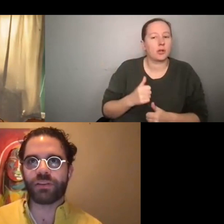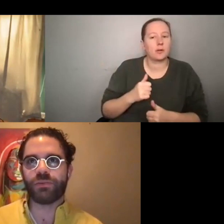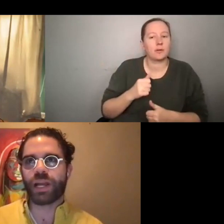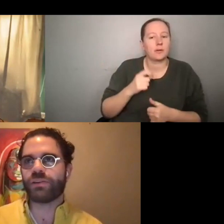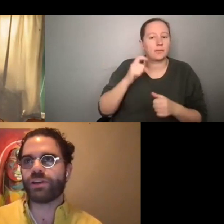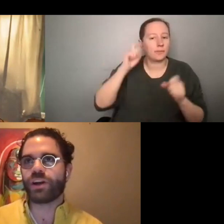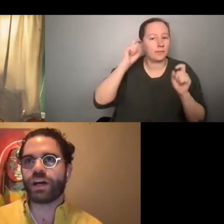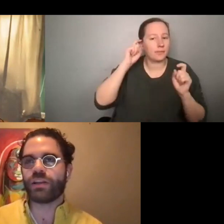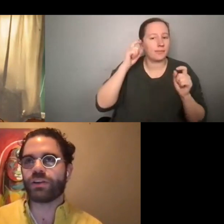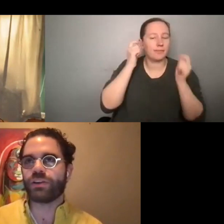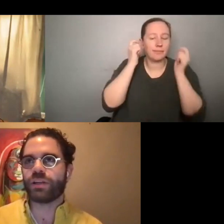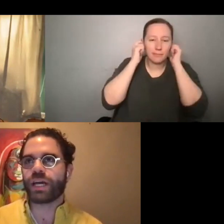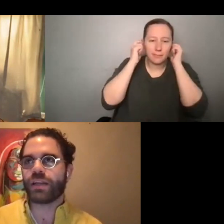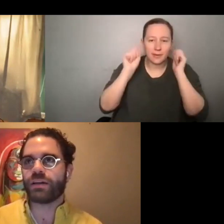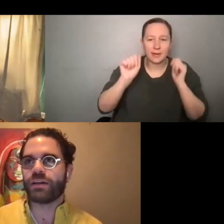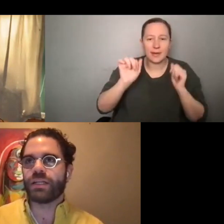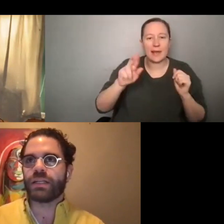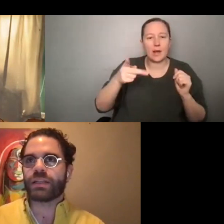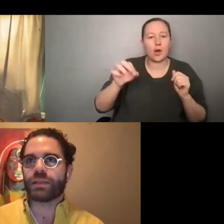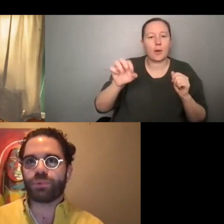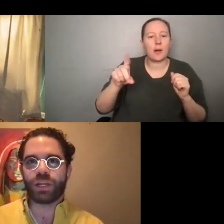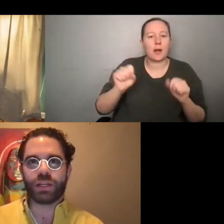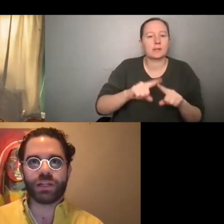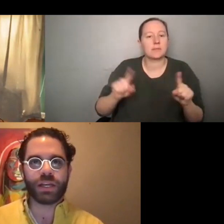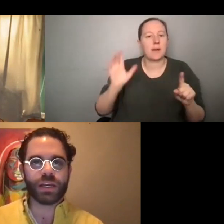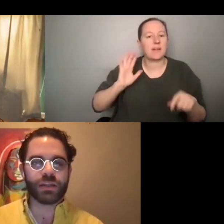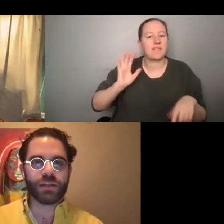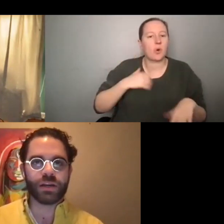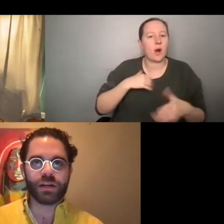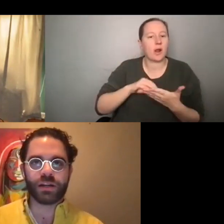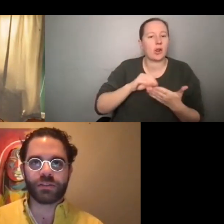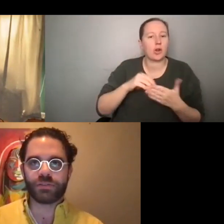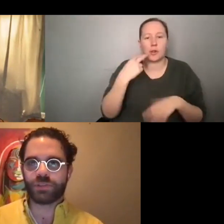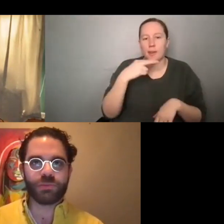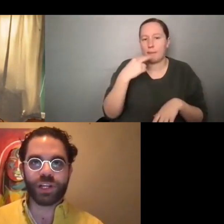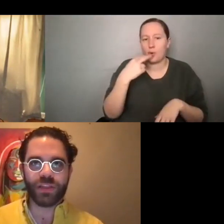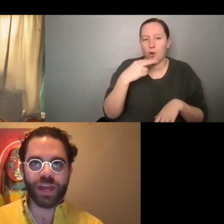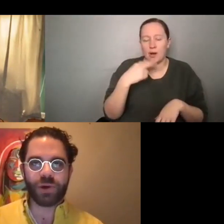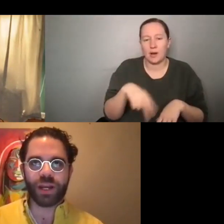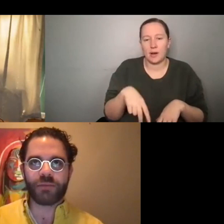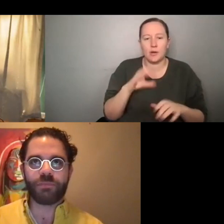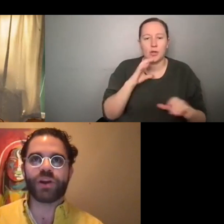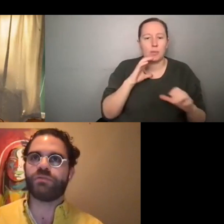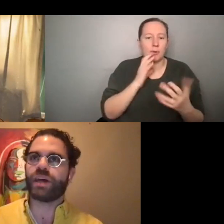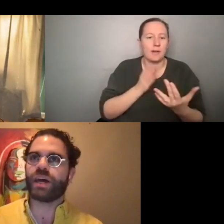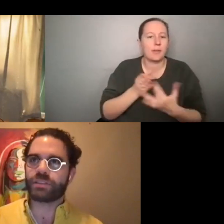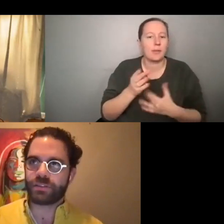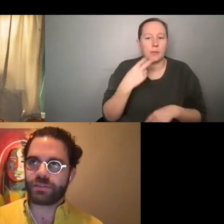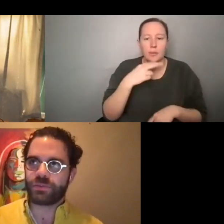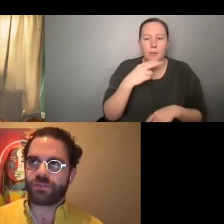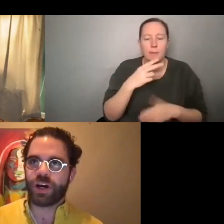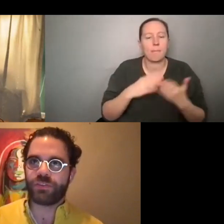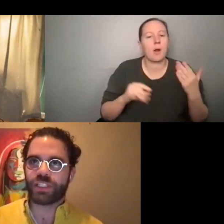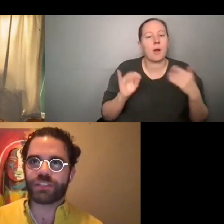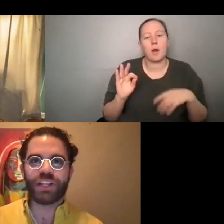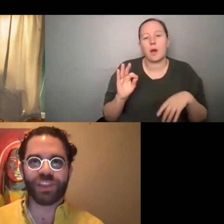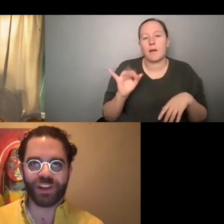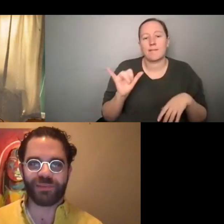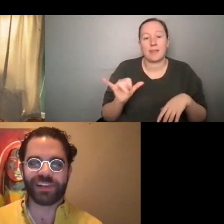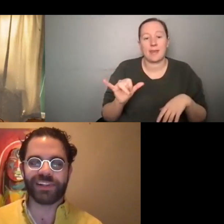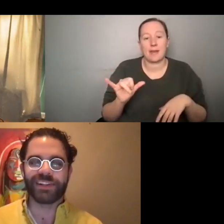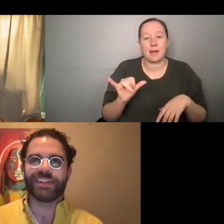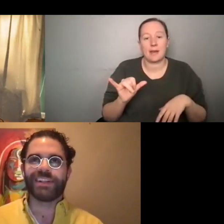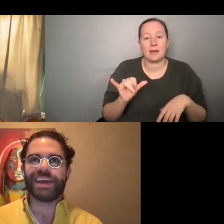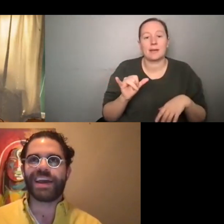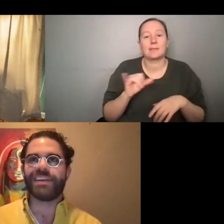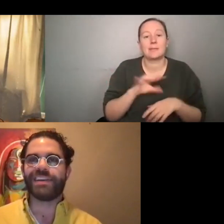on now, but when I was younger, I learned how to lip read and, uh, communicate that way. And part of that involved a speech